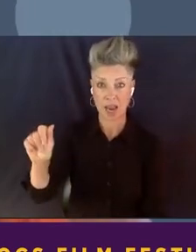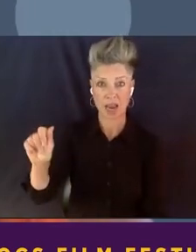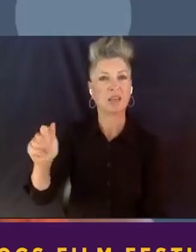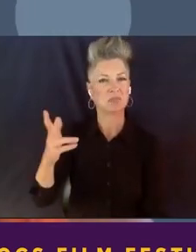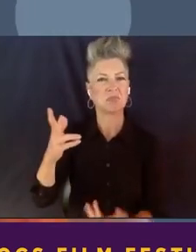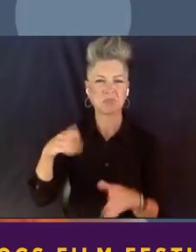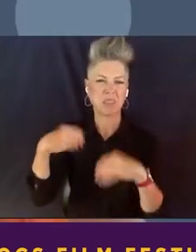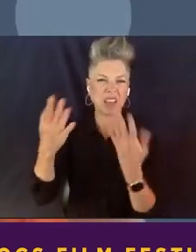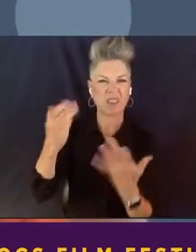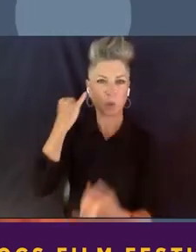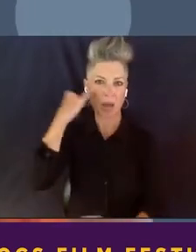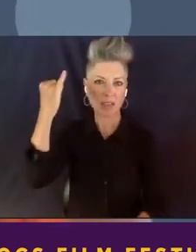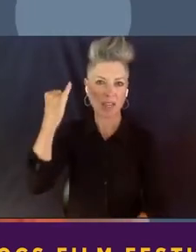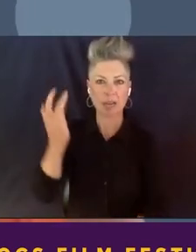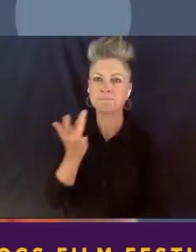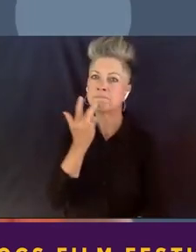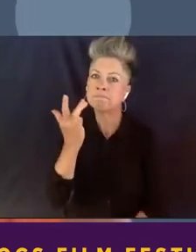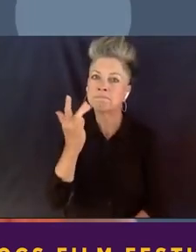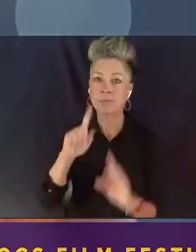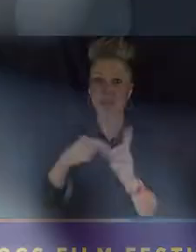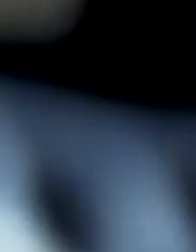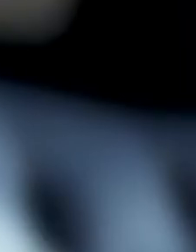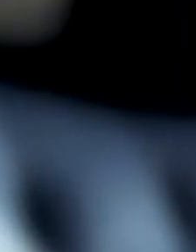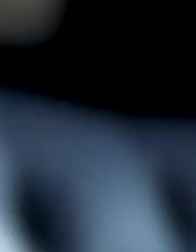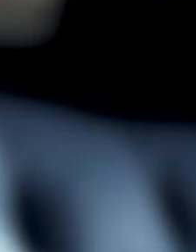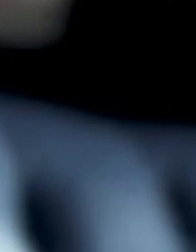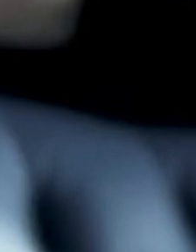panel. Thank you so much, and to the clip.